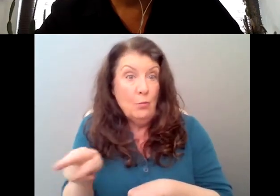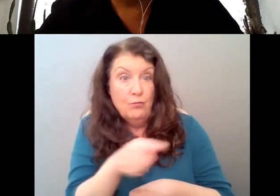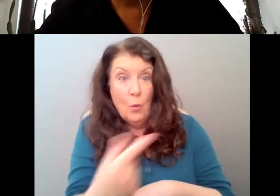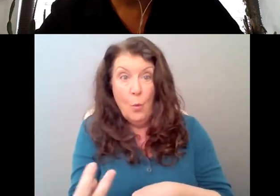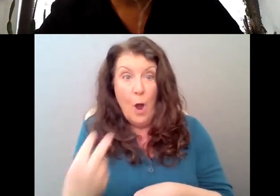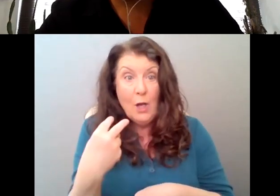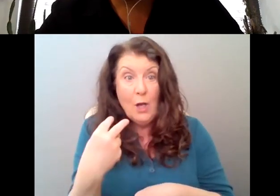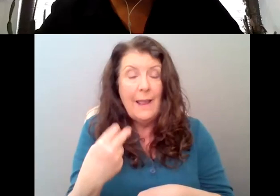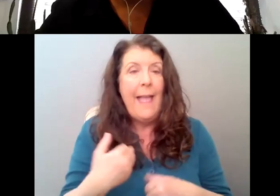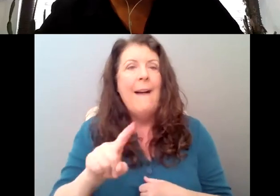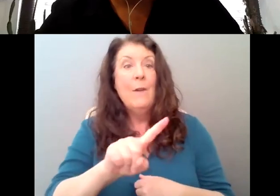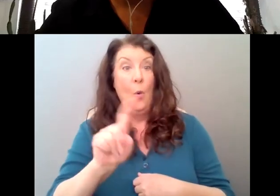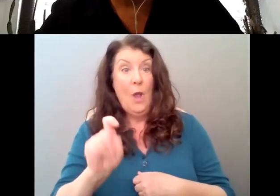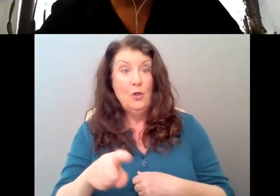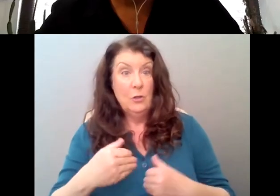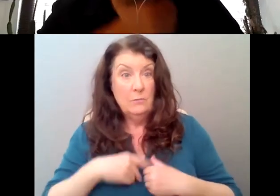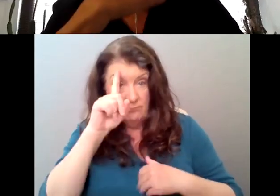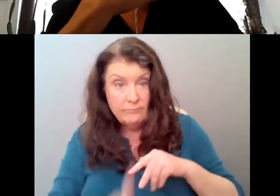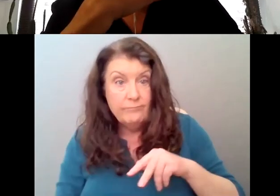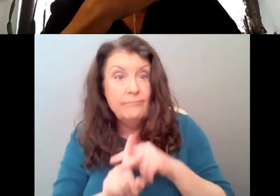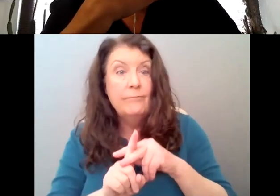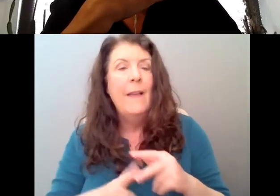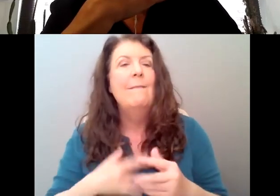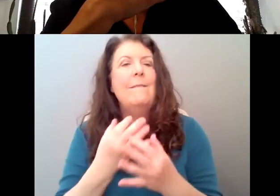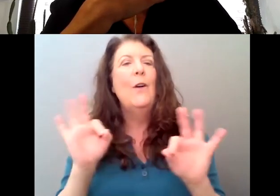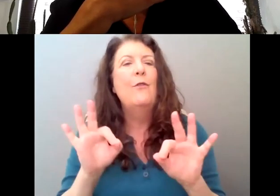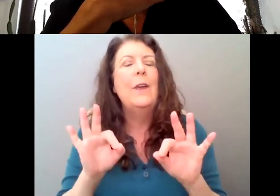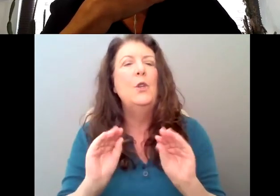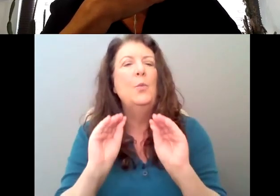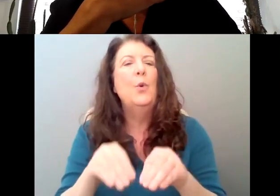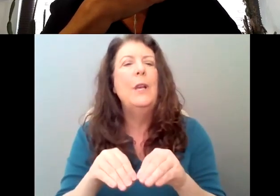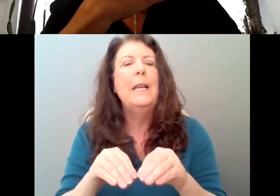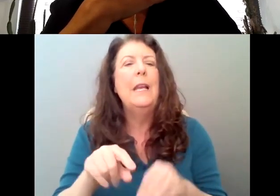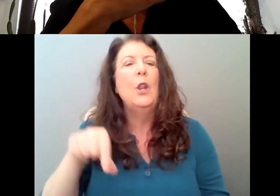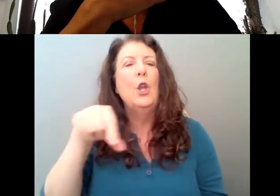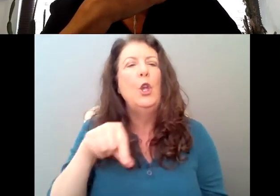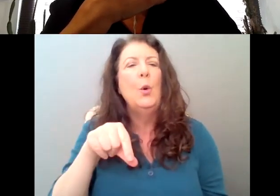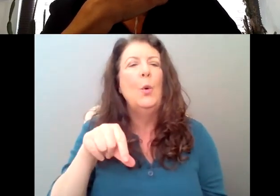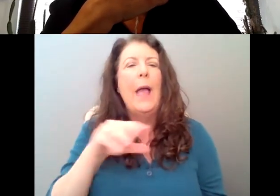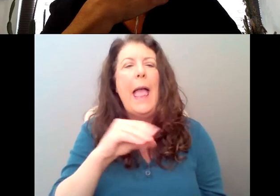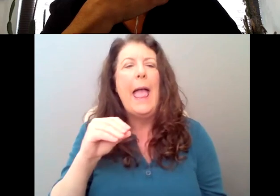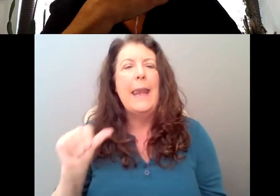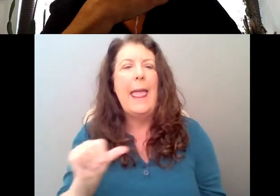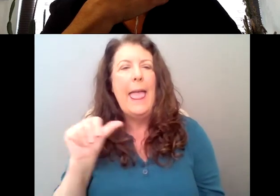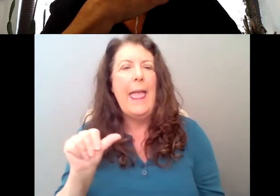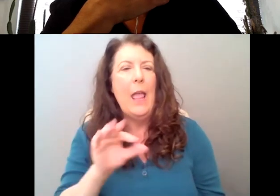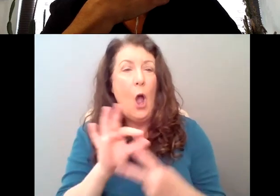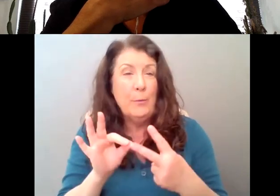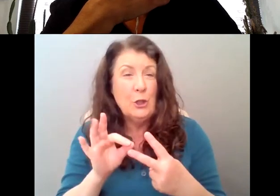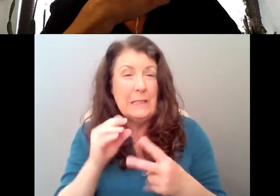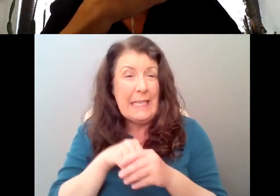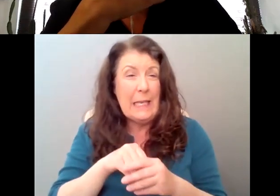have a question, feel free to submit it in that Q&A. There's like a Q&A option in your little Zoom bar